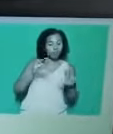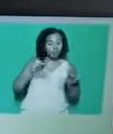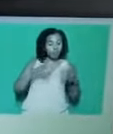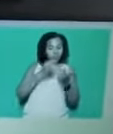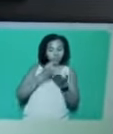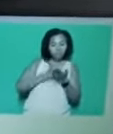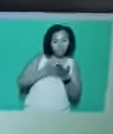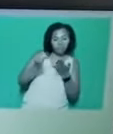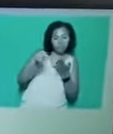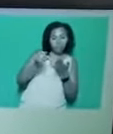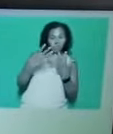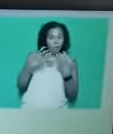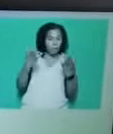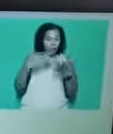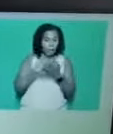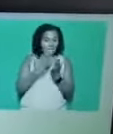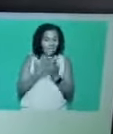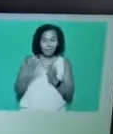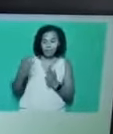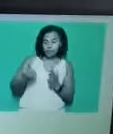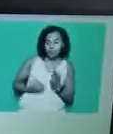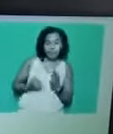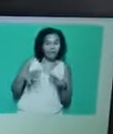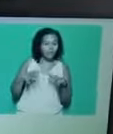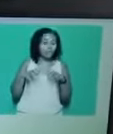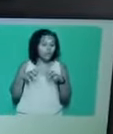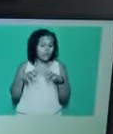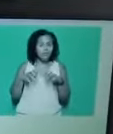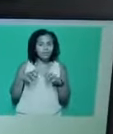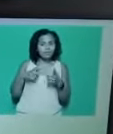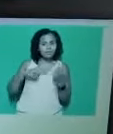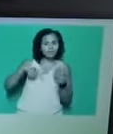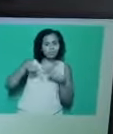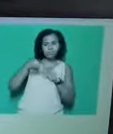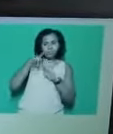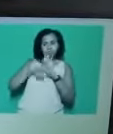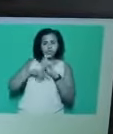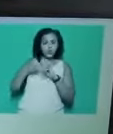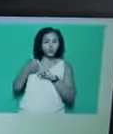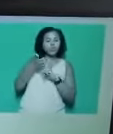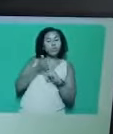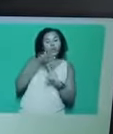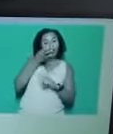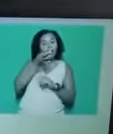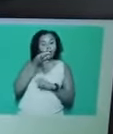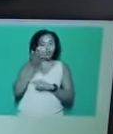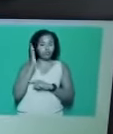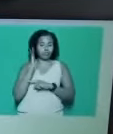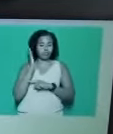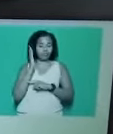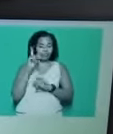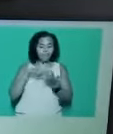region. Does SGE policy is to support this motion? Could I call on the mover of motion one, please?